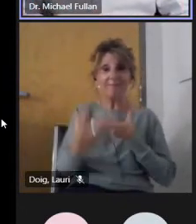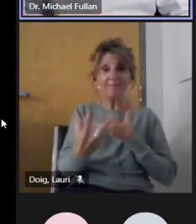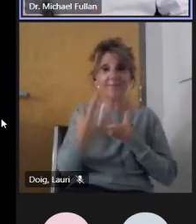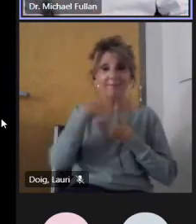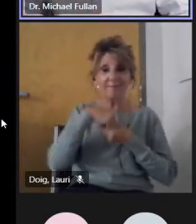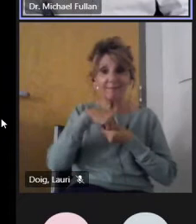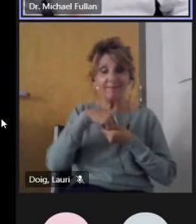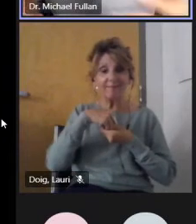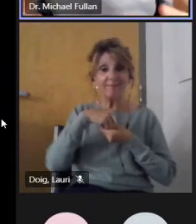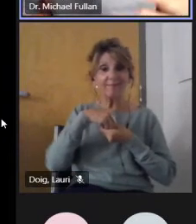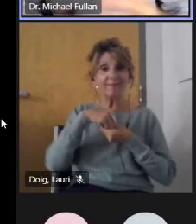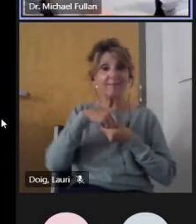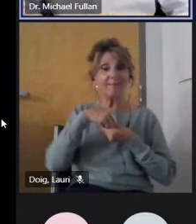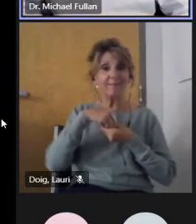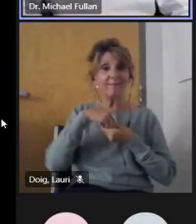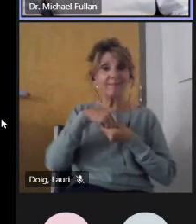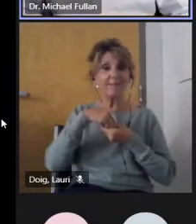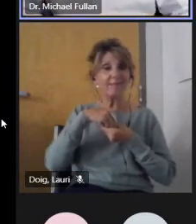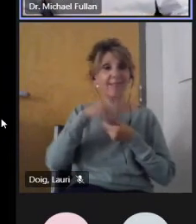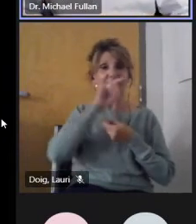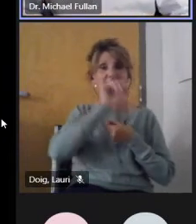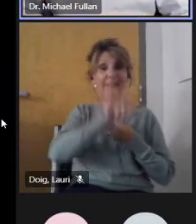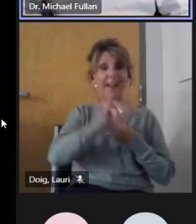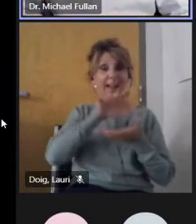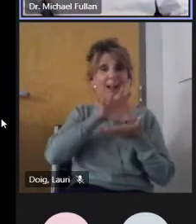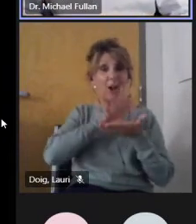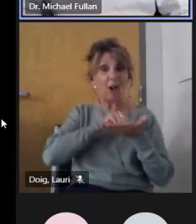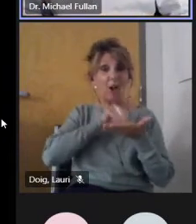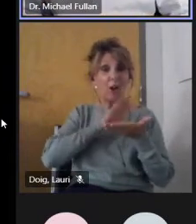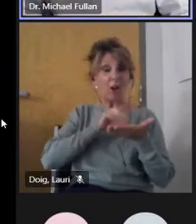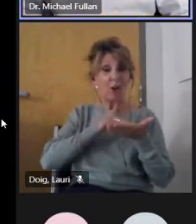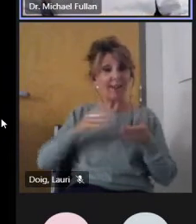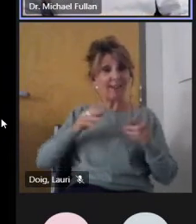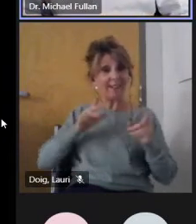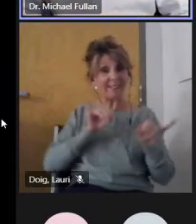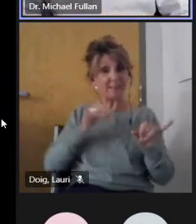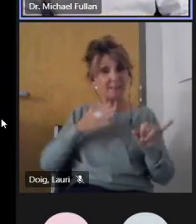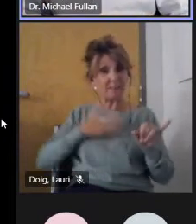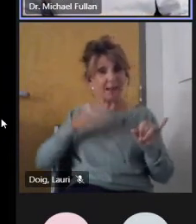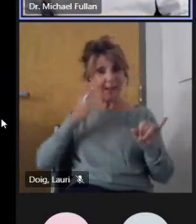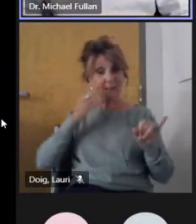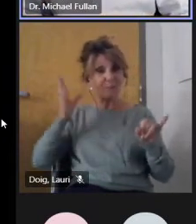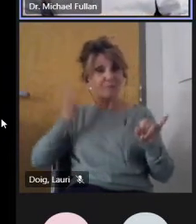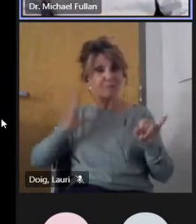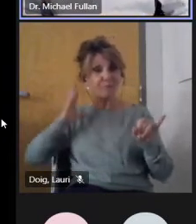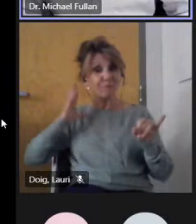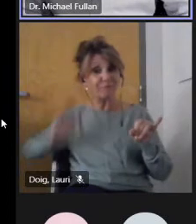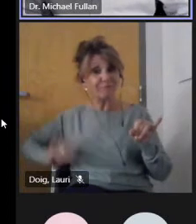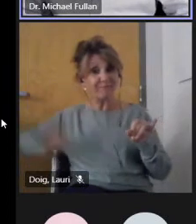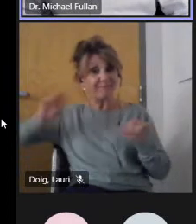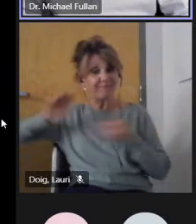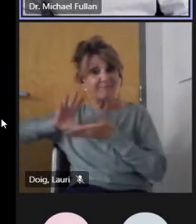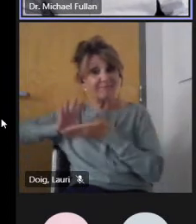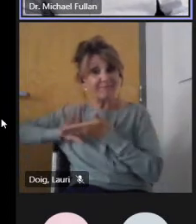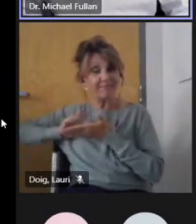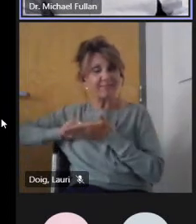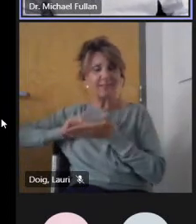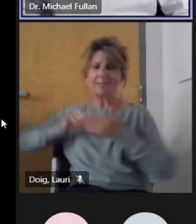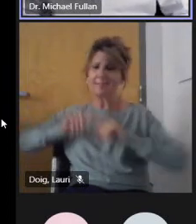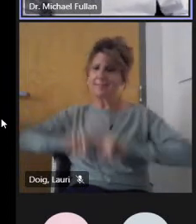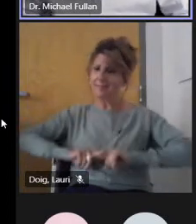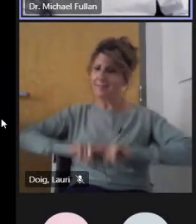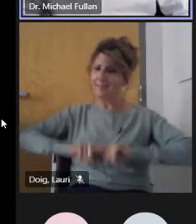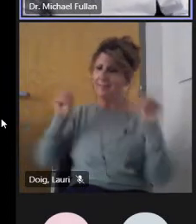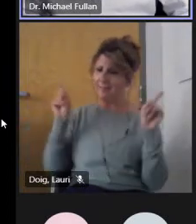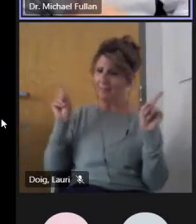very different than when I certainly was in school and very much in line with what we're talking about. So I want to